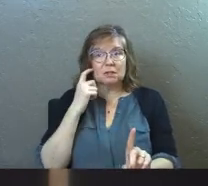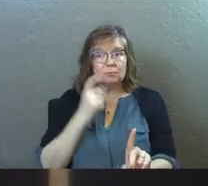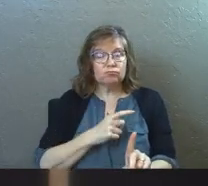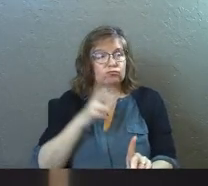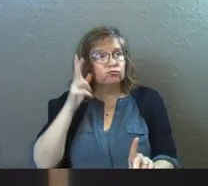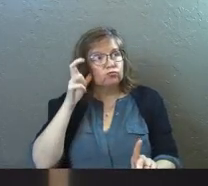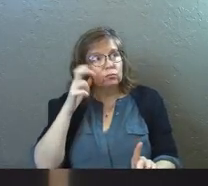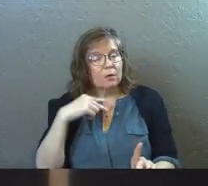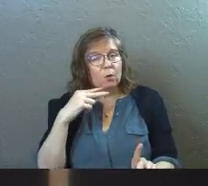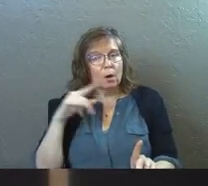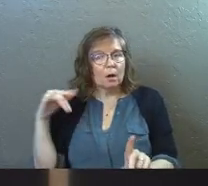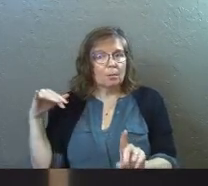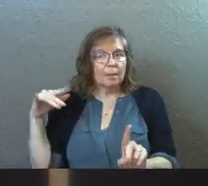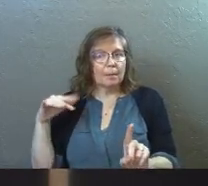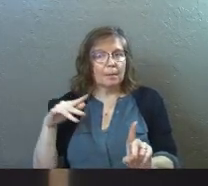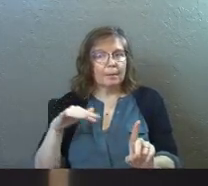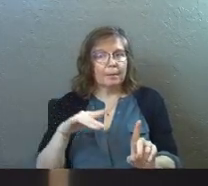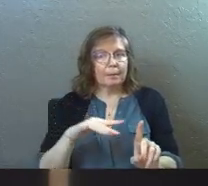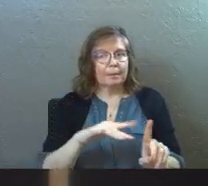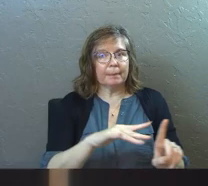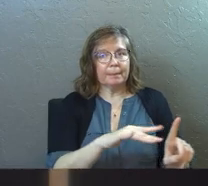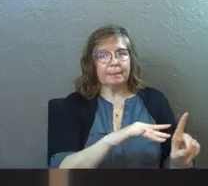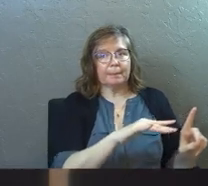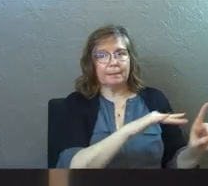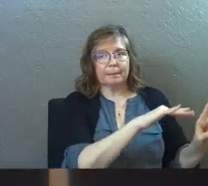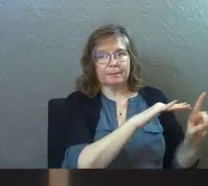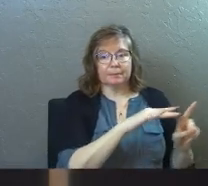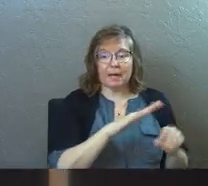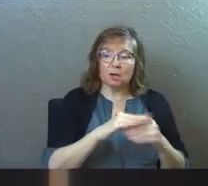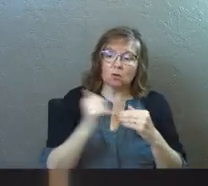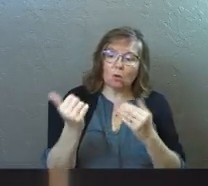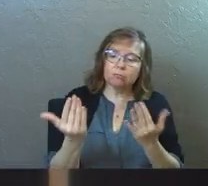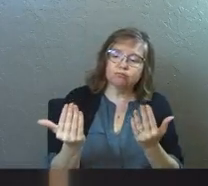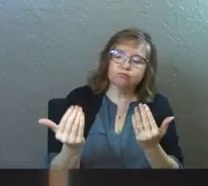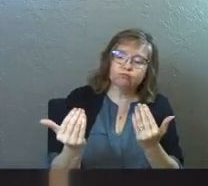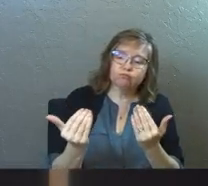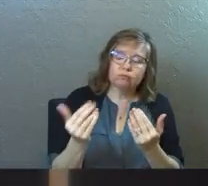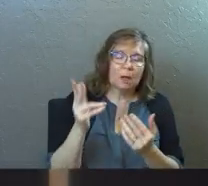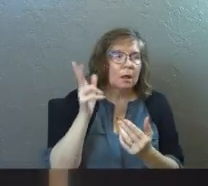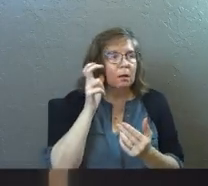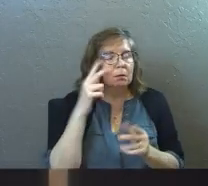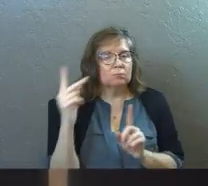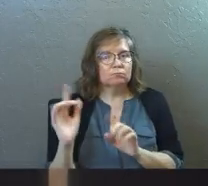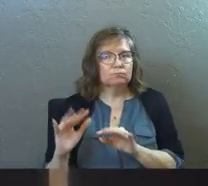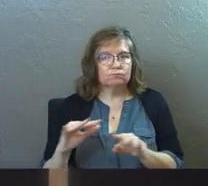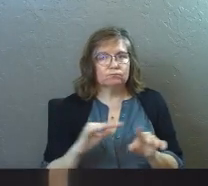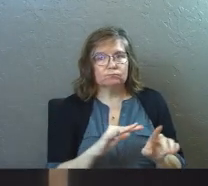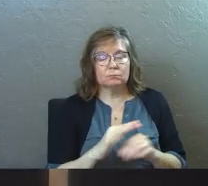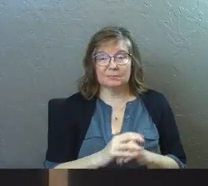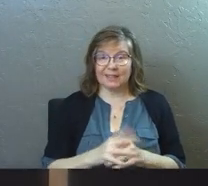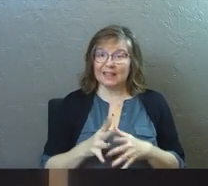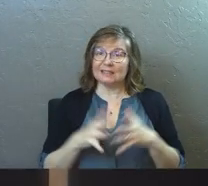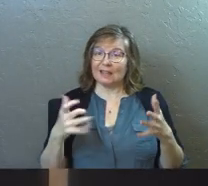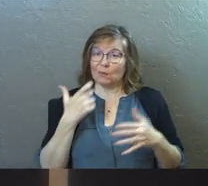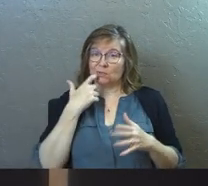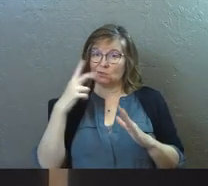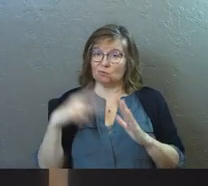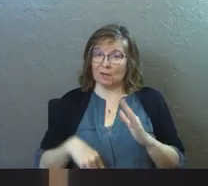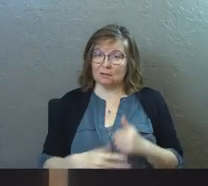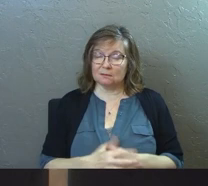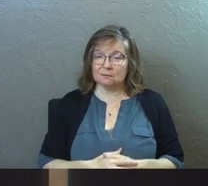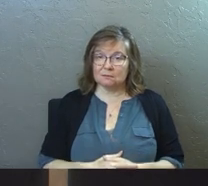He calls his own sheep by name and he leads them out. Now that's a lot that we just read.